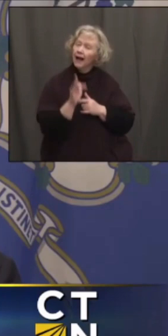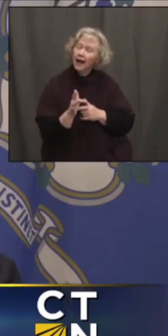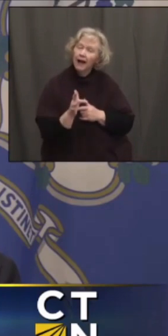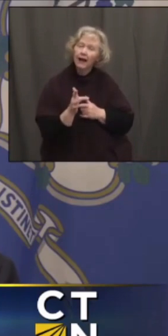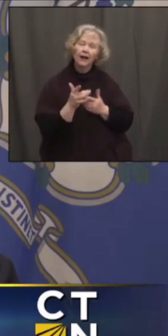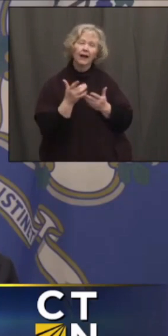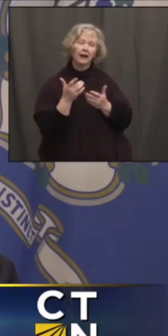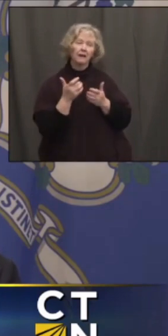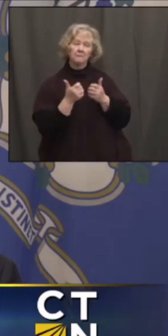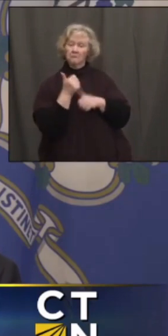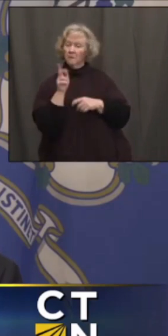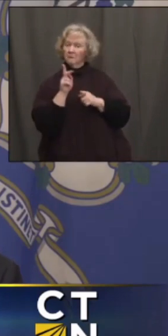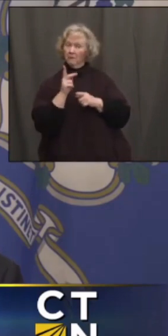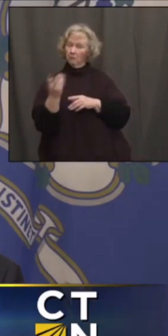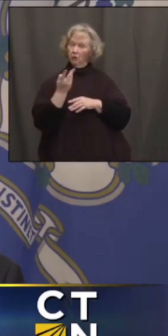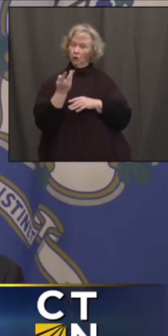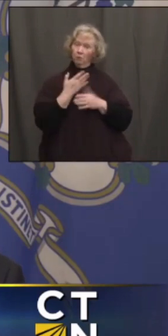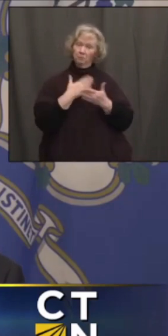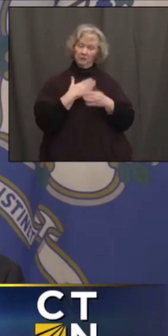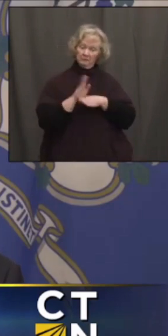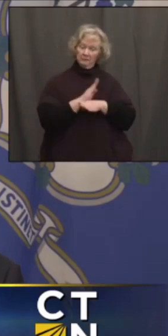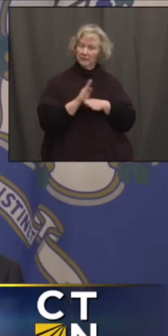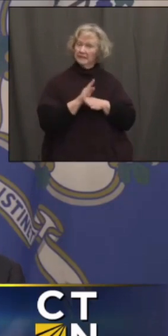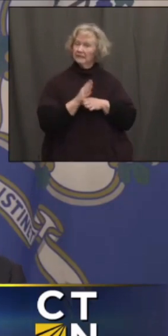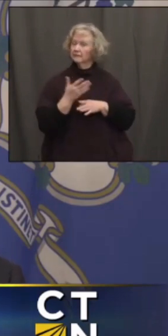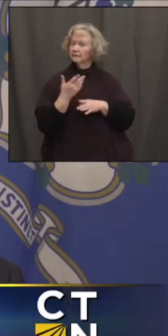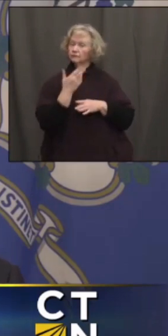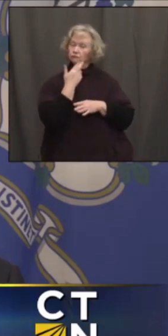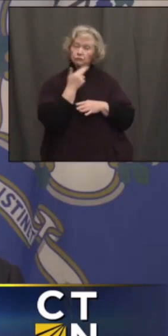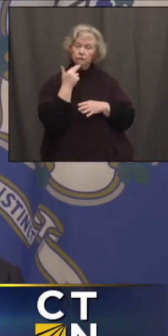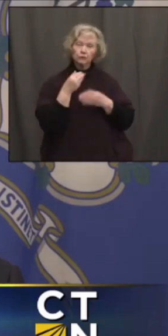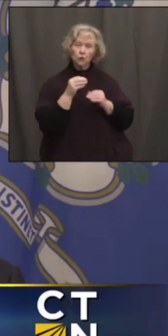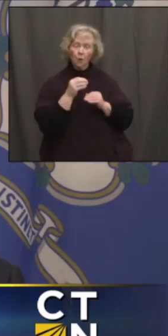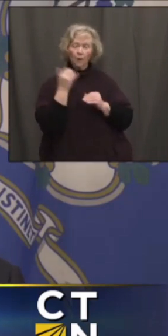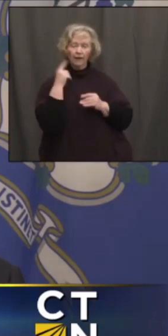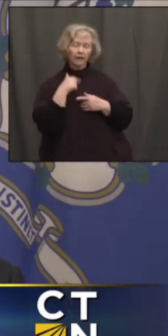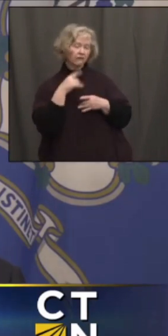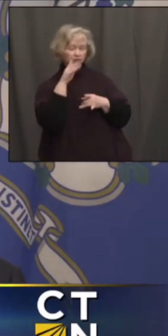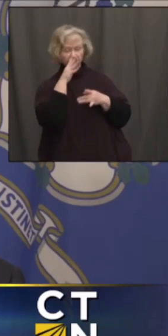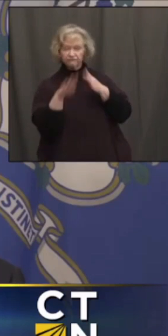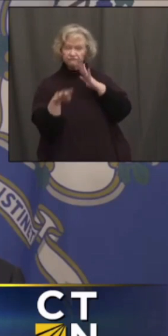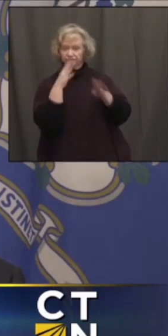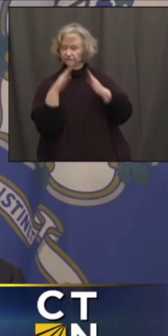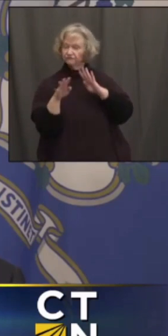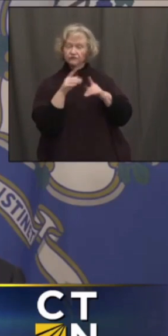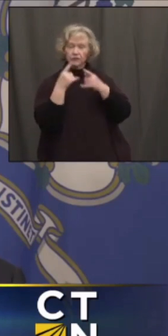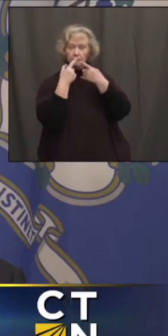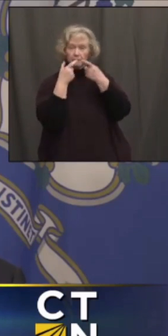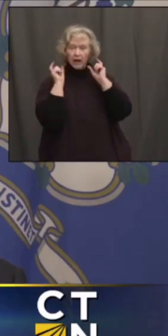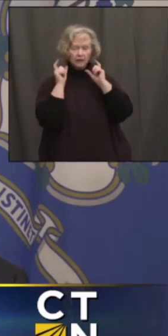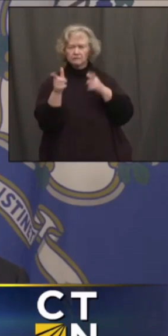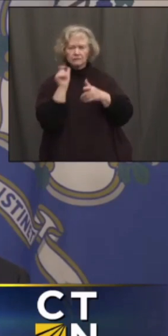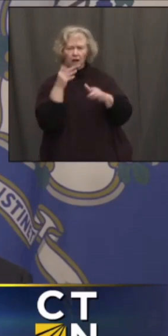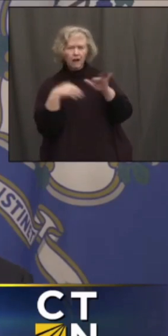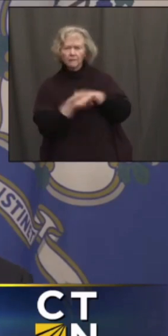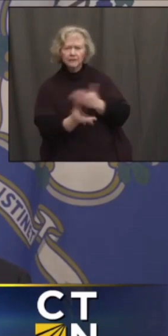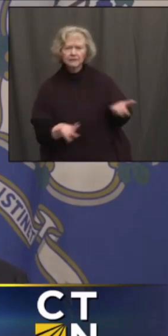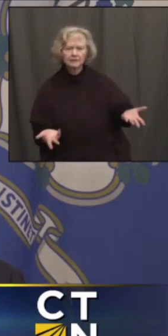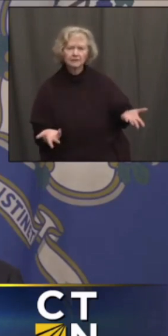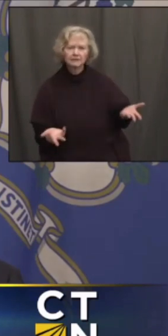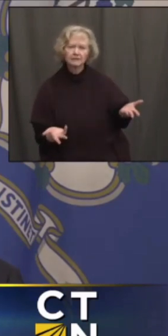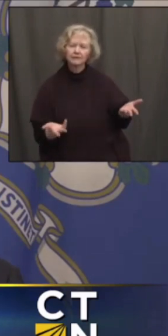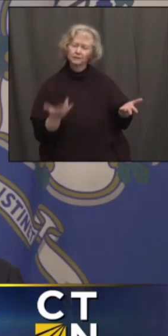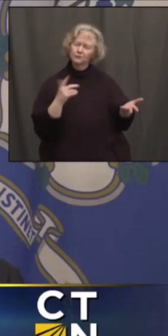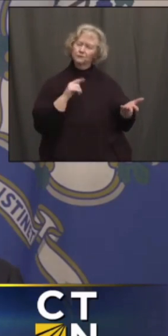less likely to go to your store, a lot less likely to go to your restaurant. If people are flagrantly abusing the mask requirements. So there's a lot of